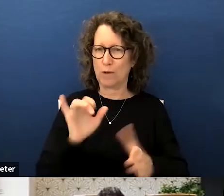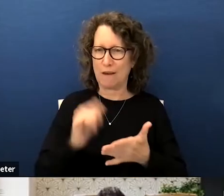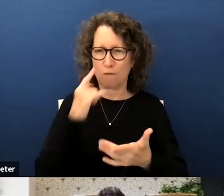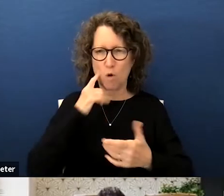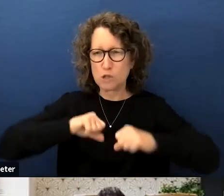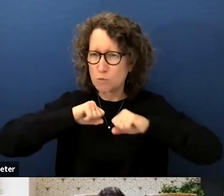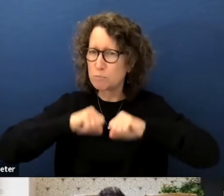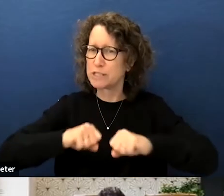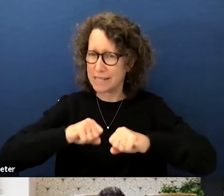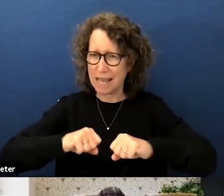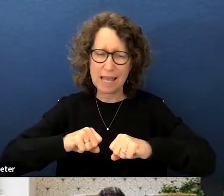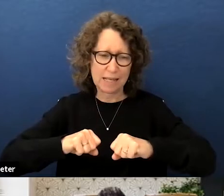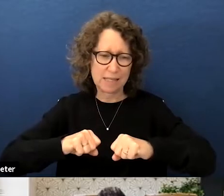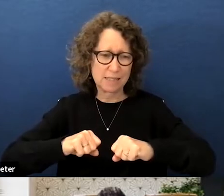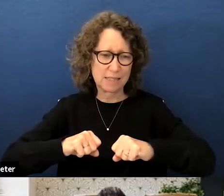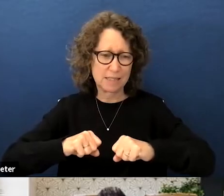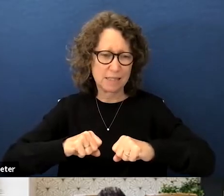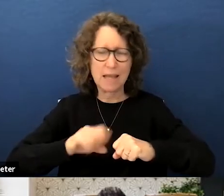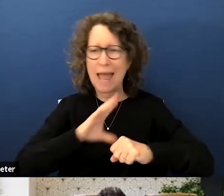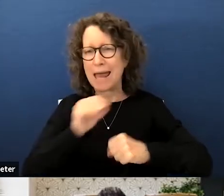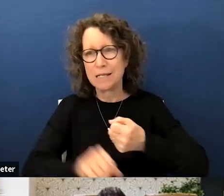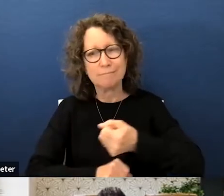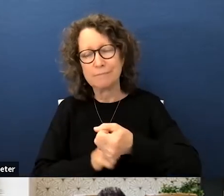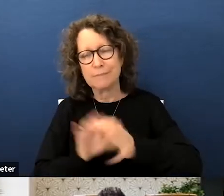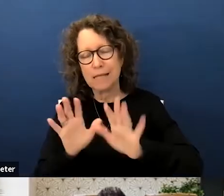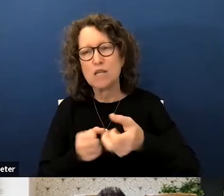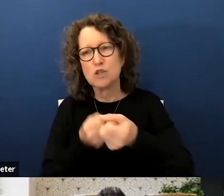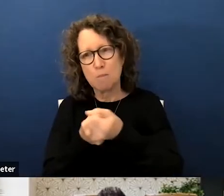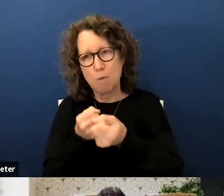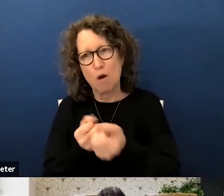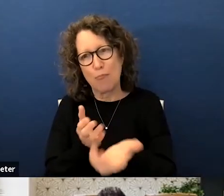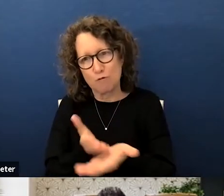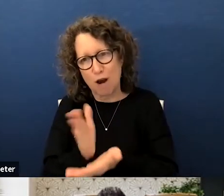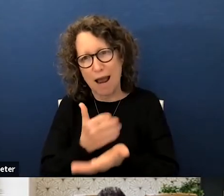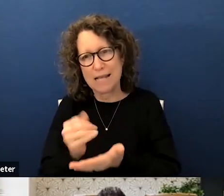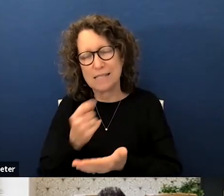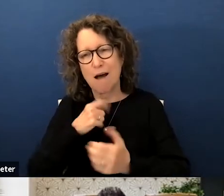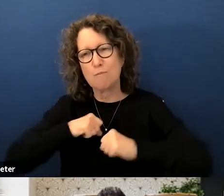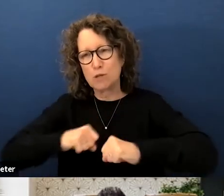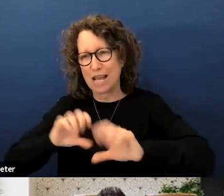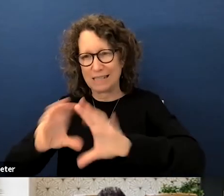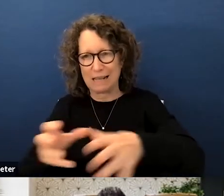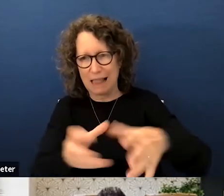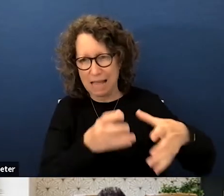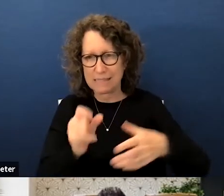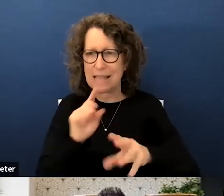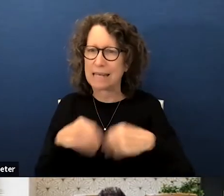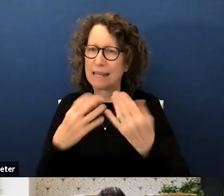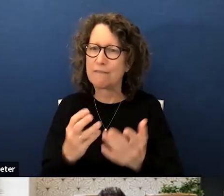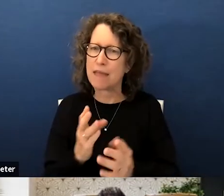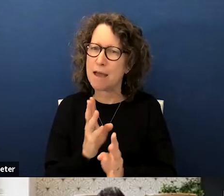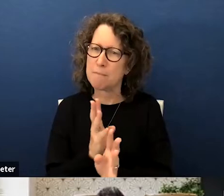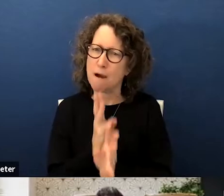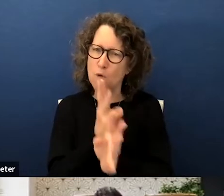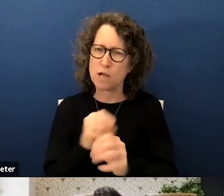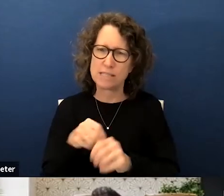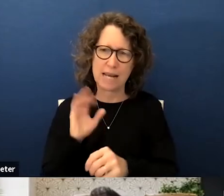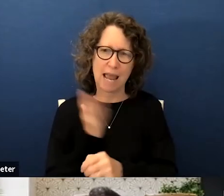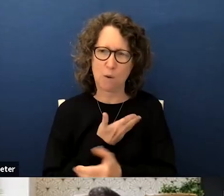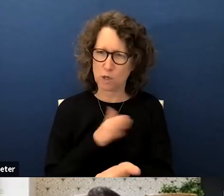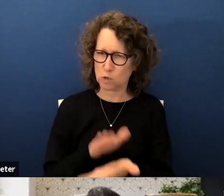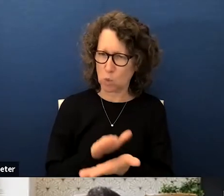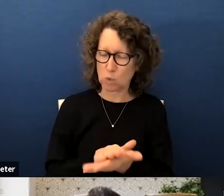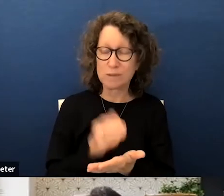to protect uh to to support um the rights of of protected classes and and give them a voice on in our schools